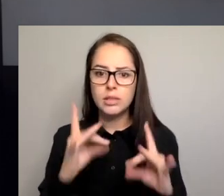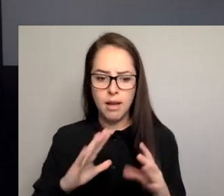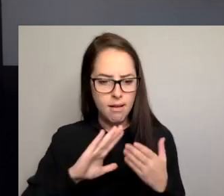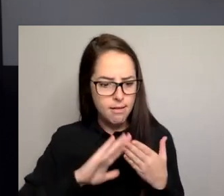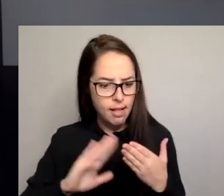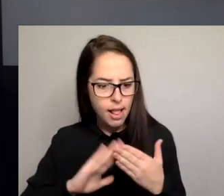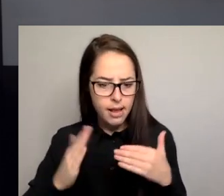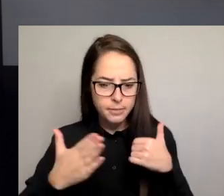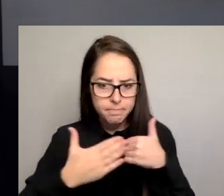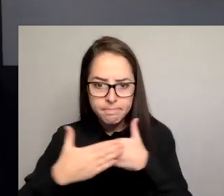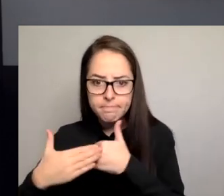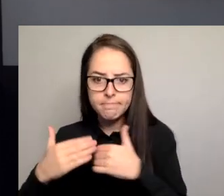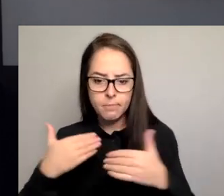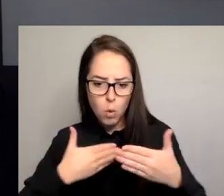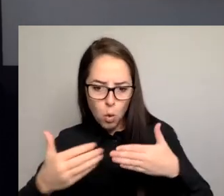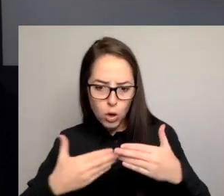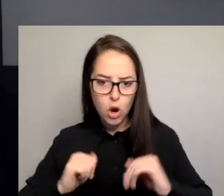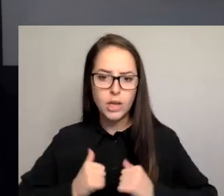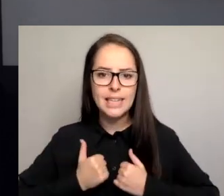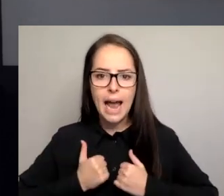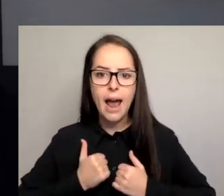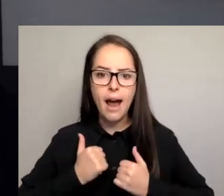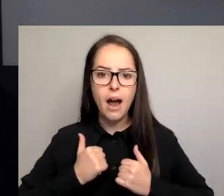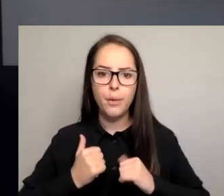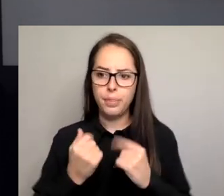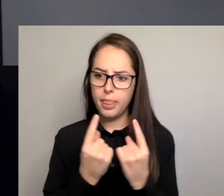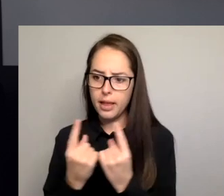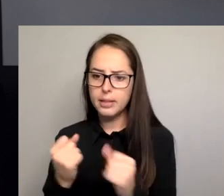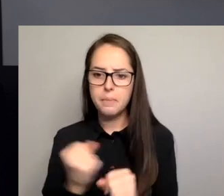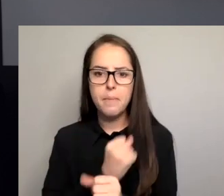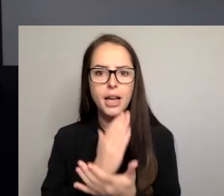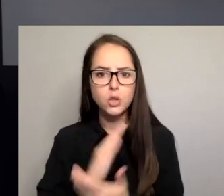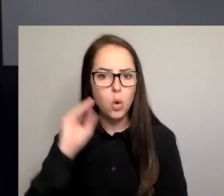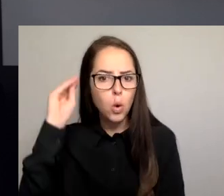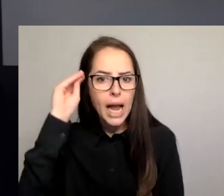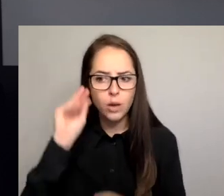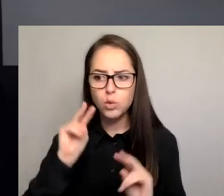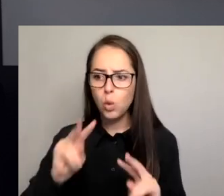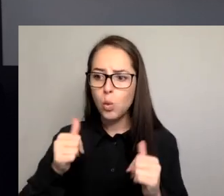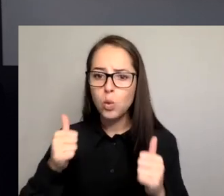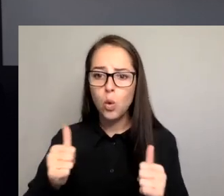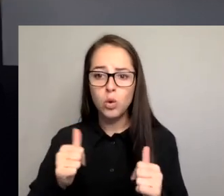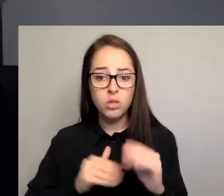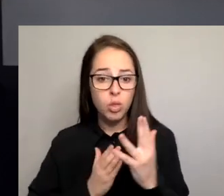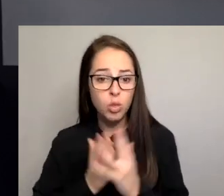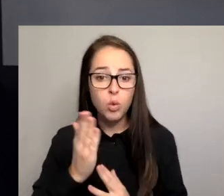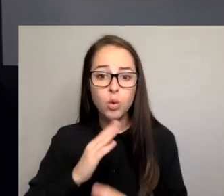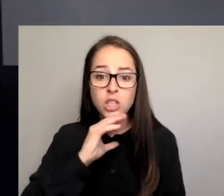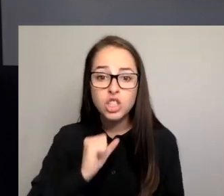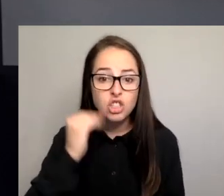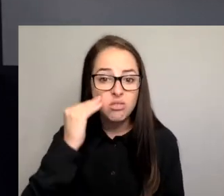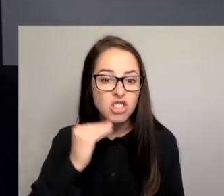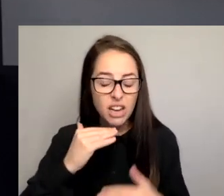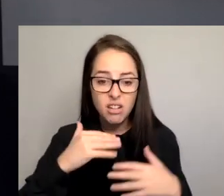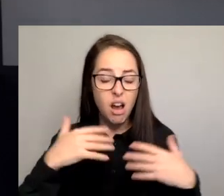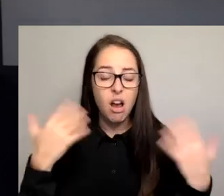our own ability for councils to improve gender equity through our own workplace policies and